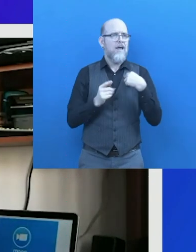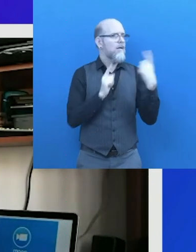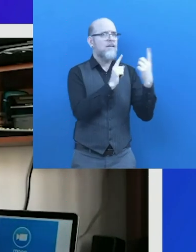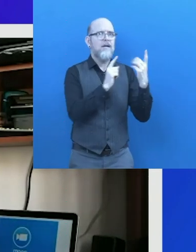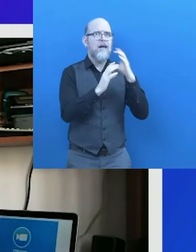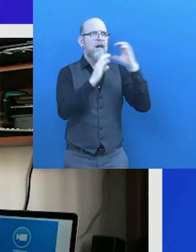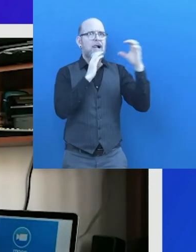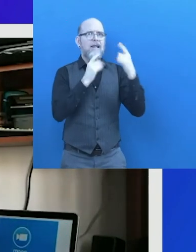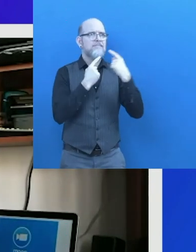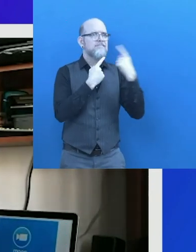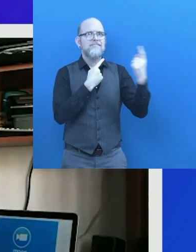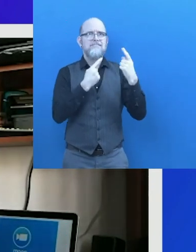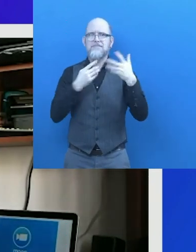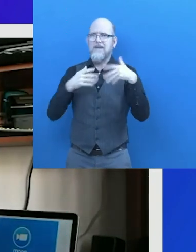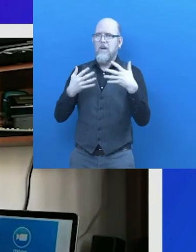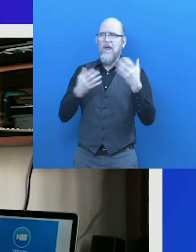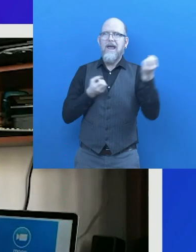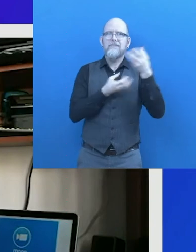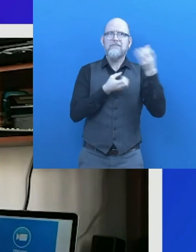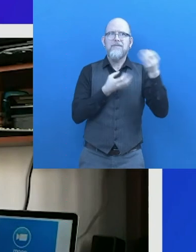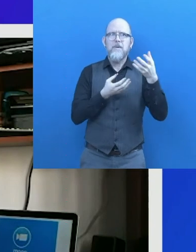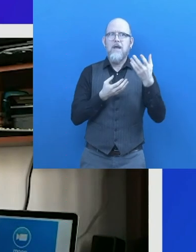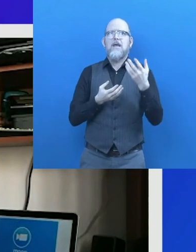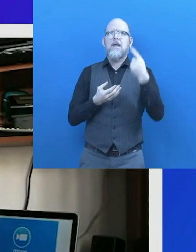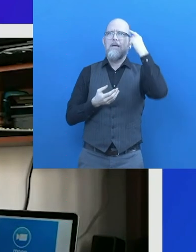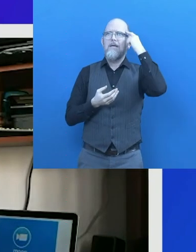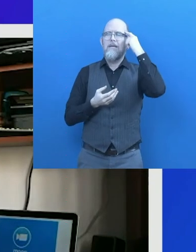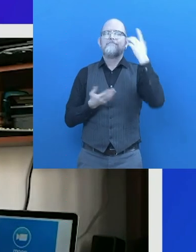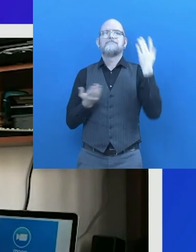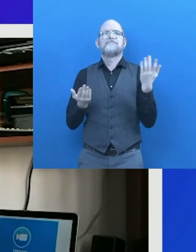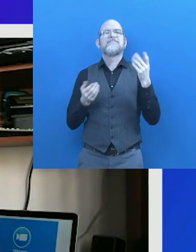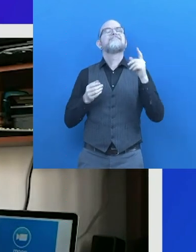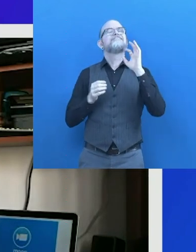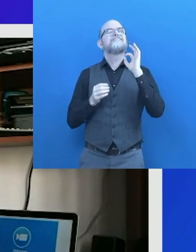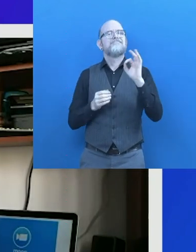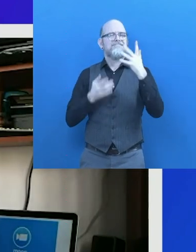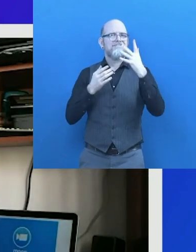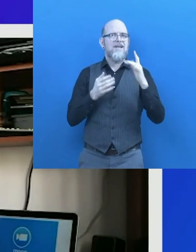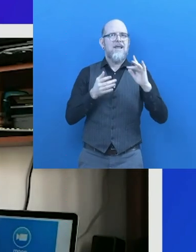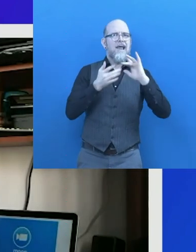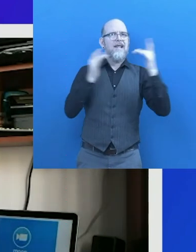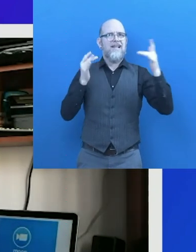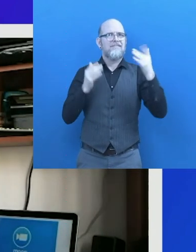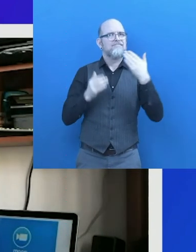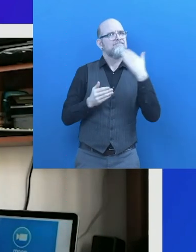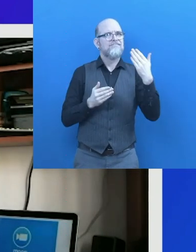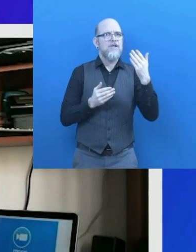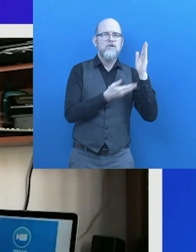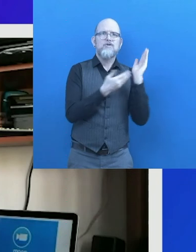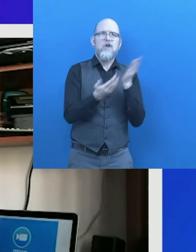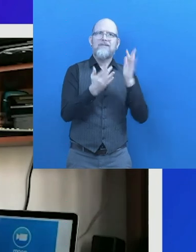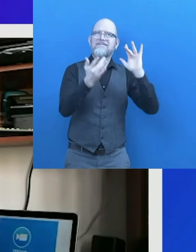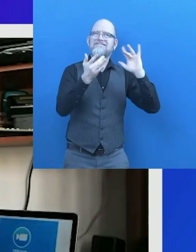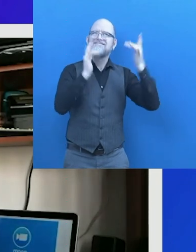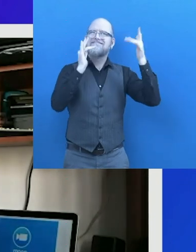had to enter meetings with my co-workers through Zoom. I wondered how to access the